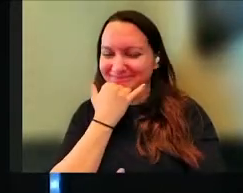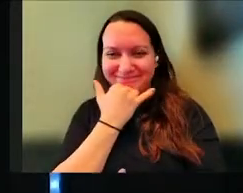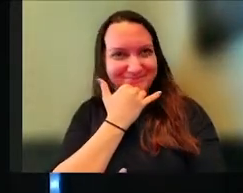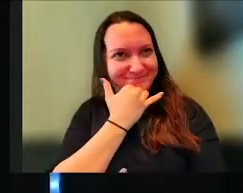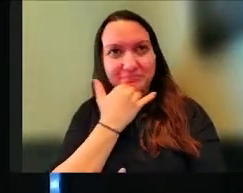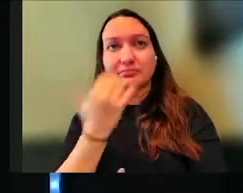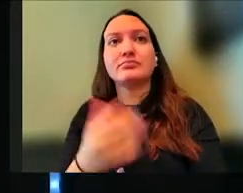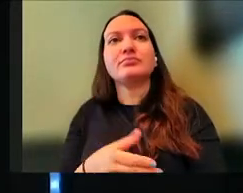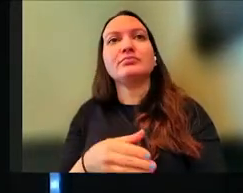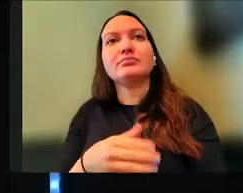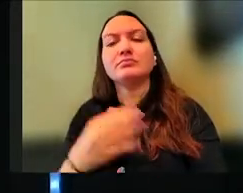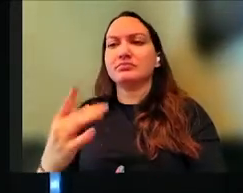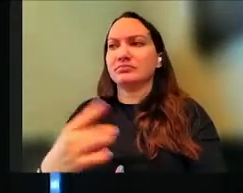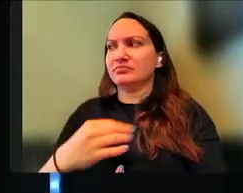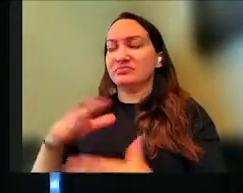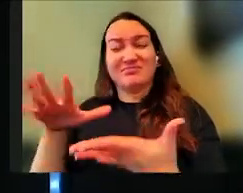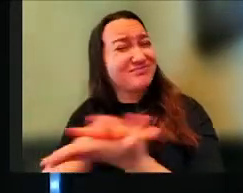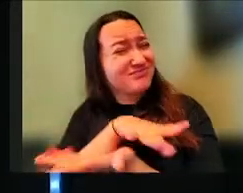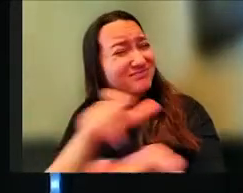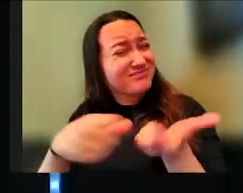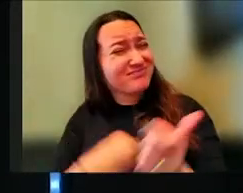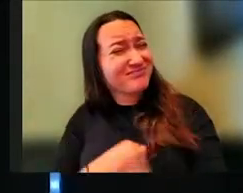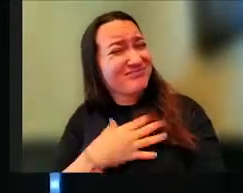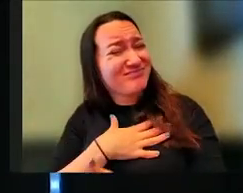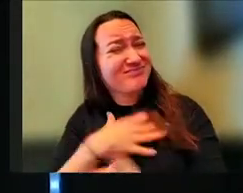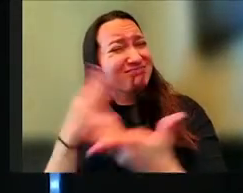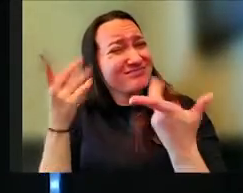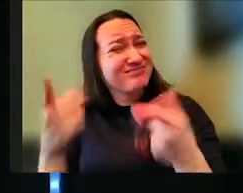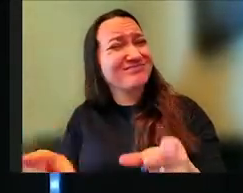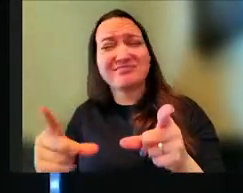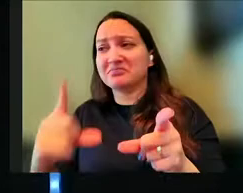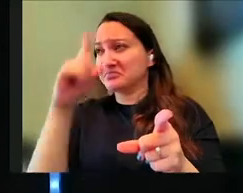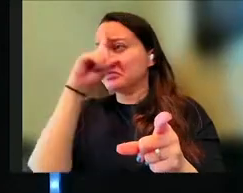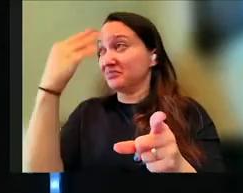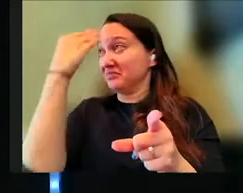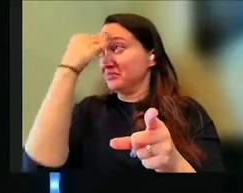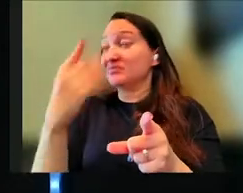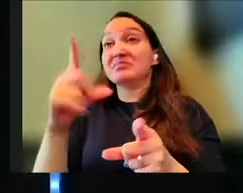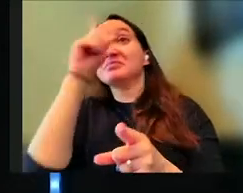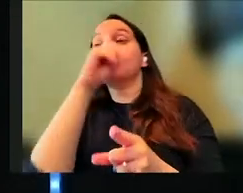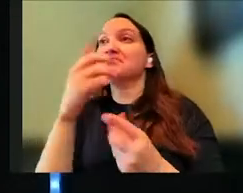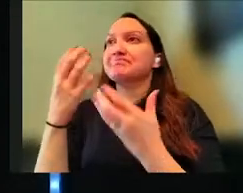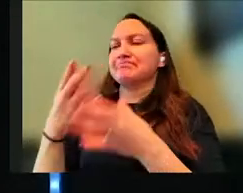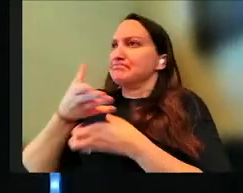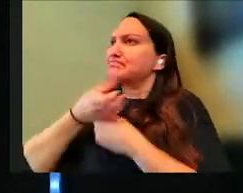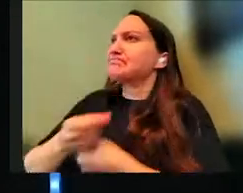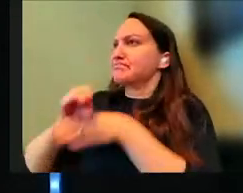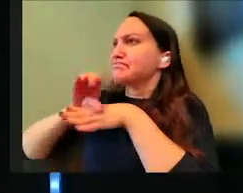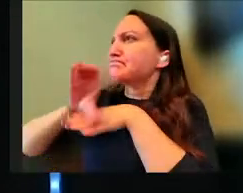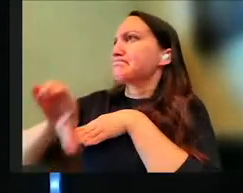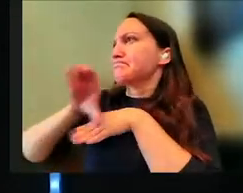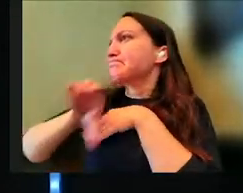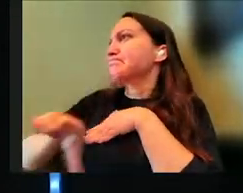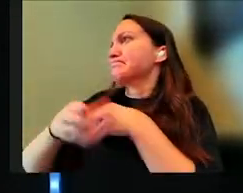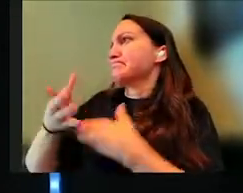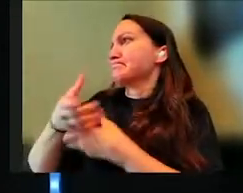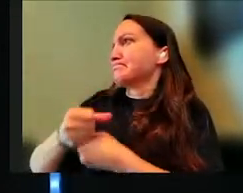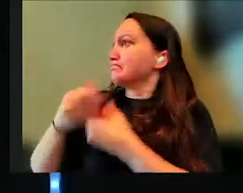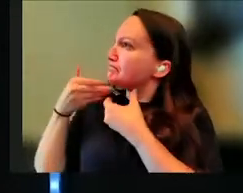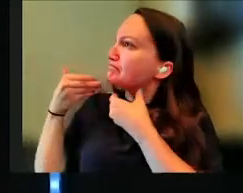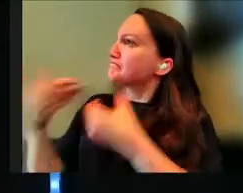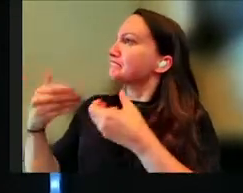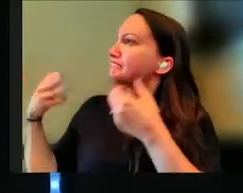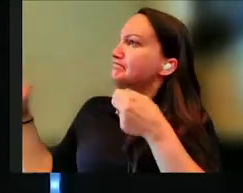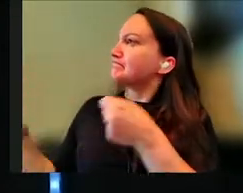It brings damage, right? Oftentimes if we think we know and we end up putting so much confidence and just, just going full force